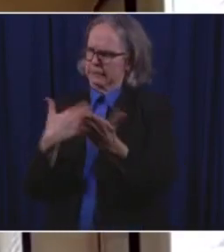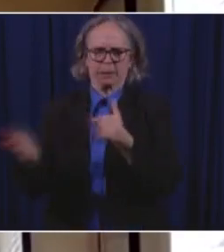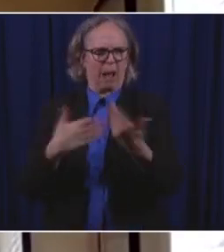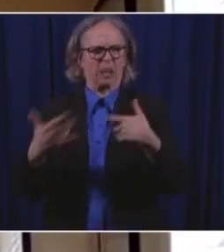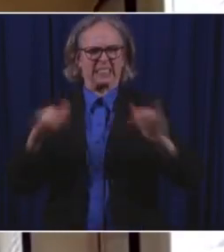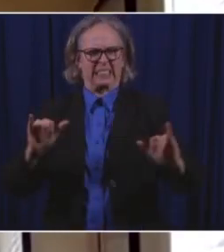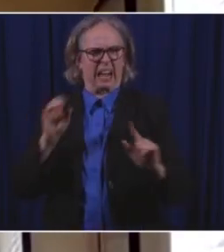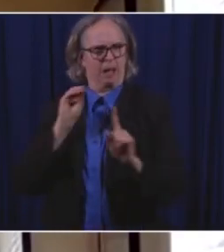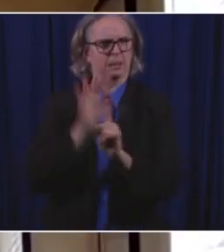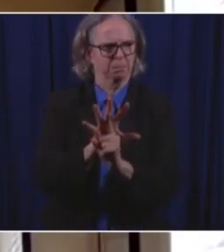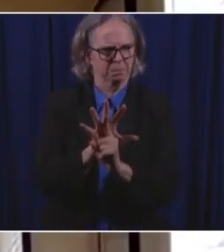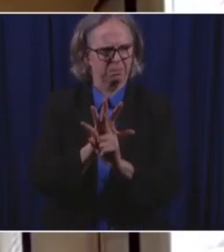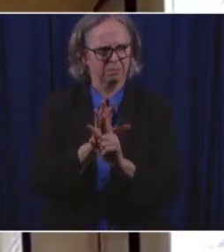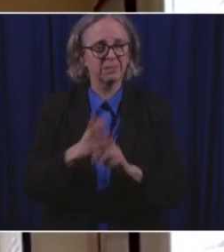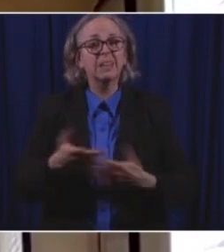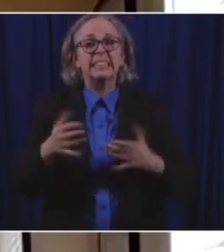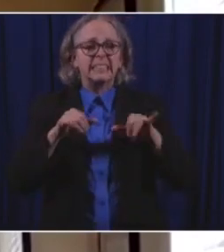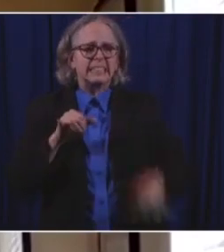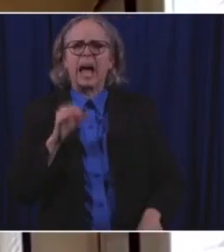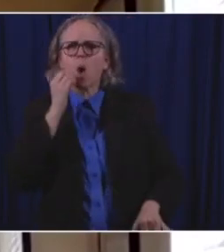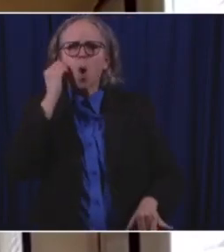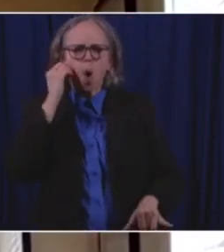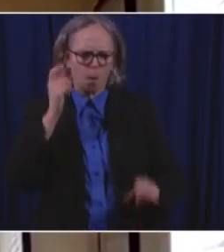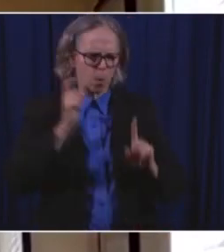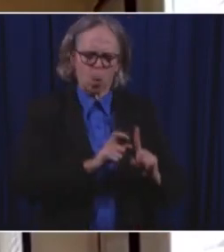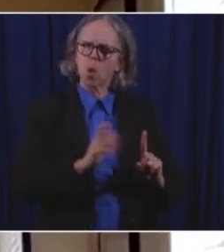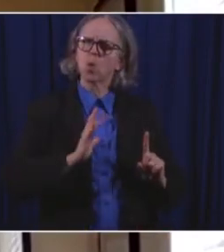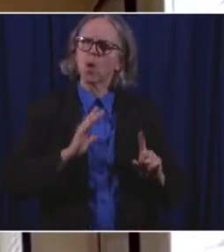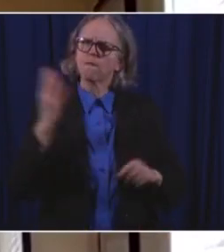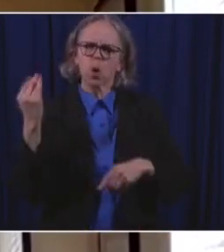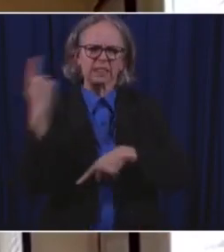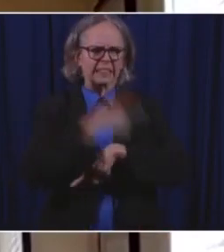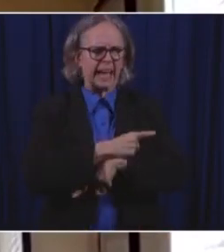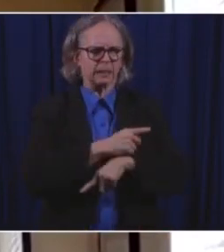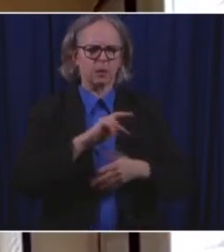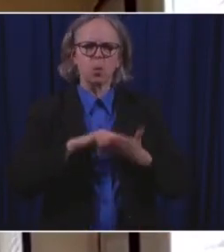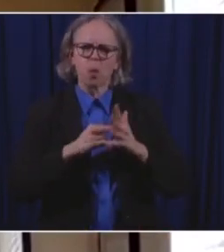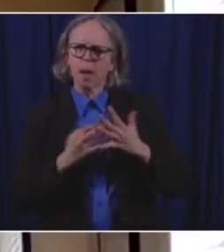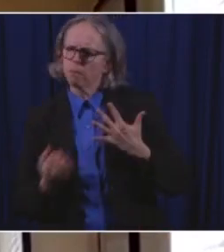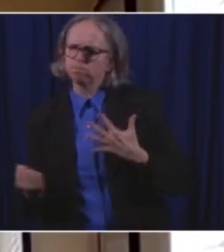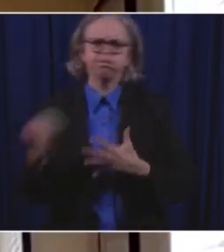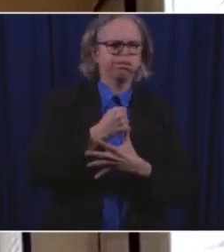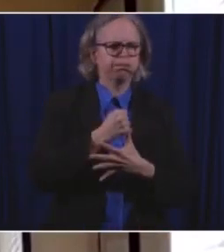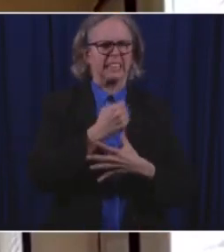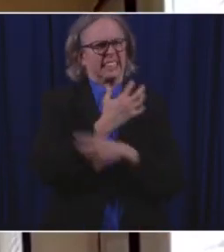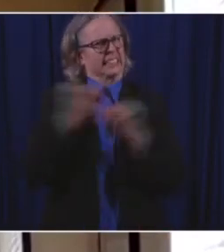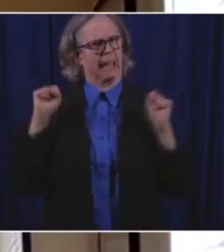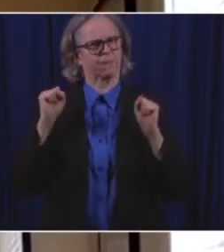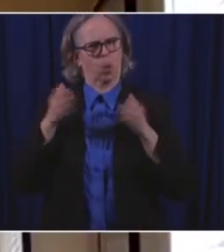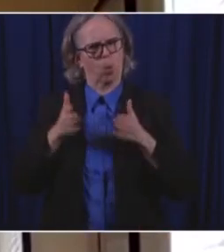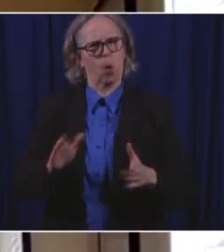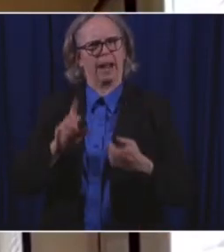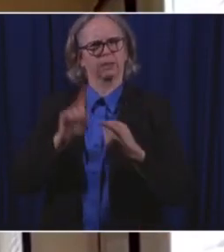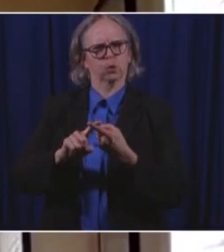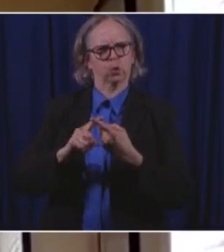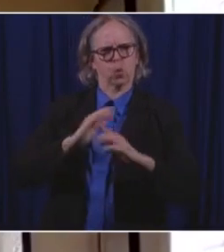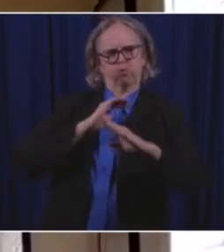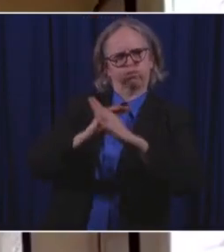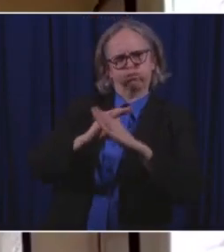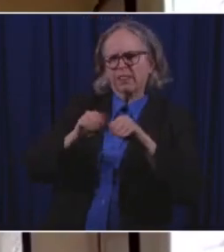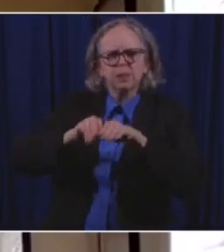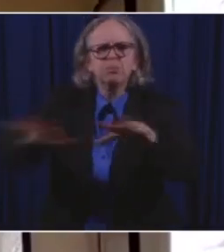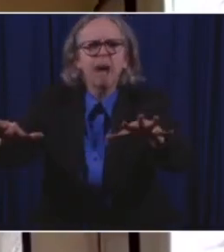for 14 days after contact is still the safest way to limit the possible spread of COVID-19.